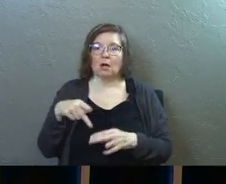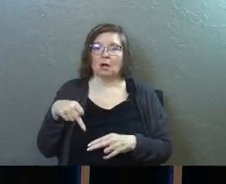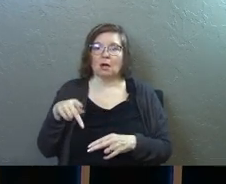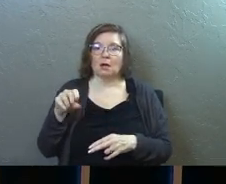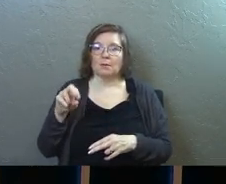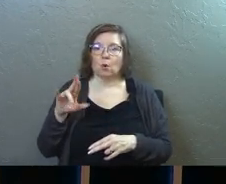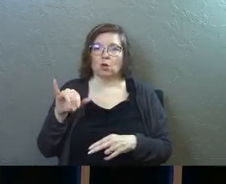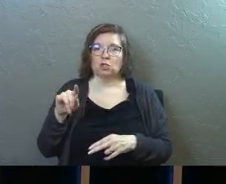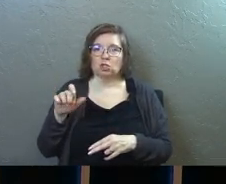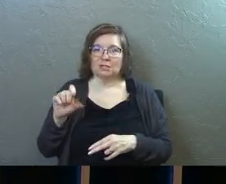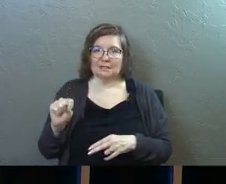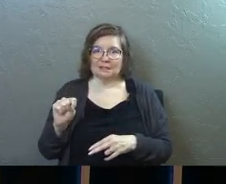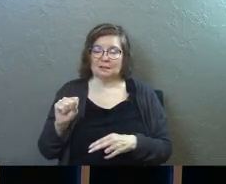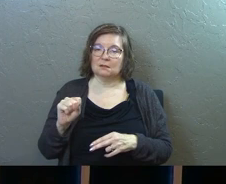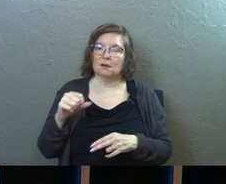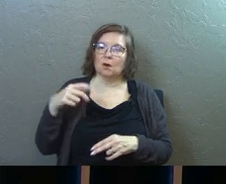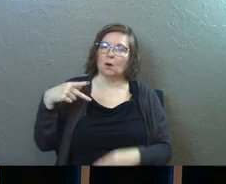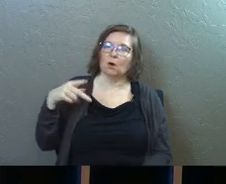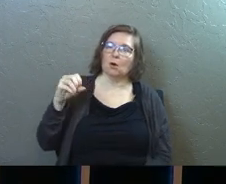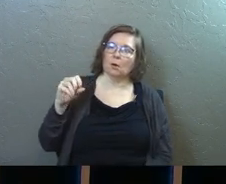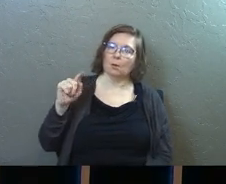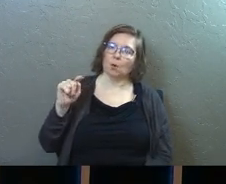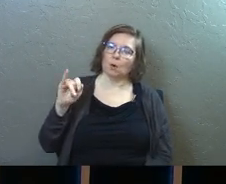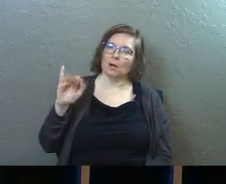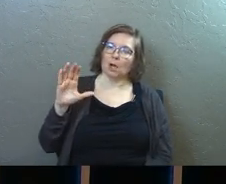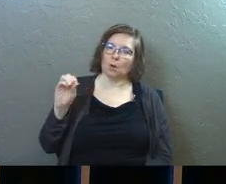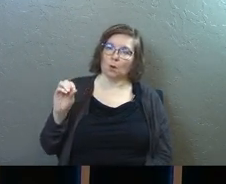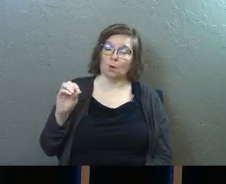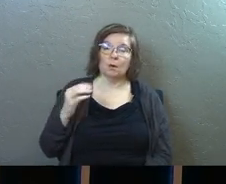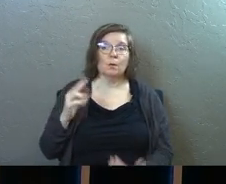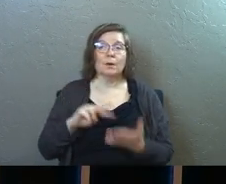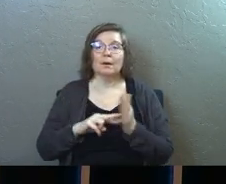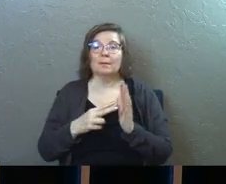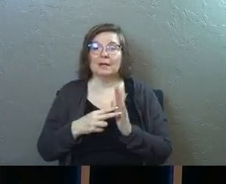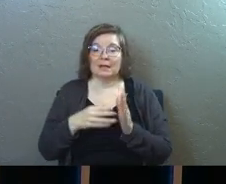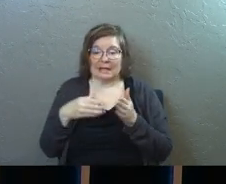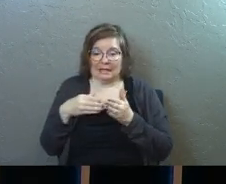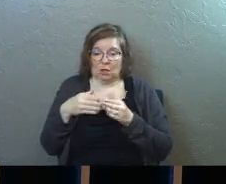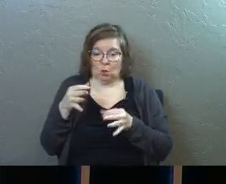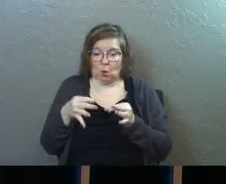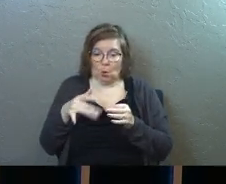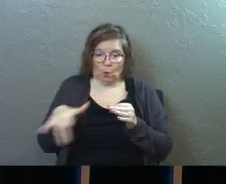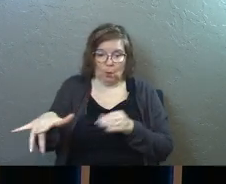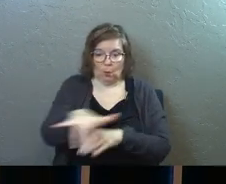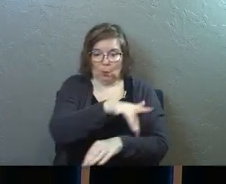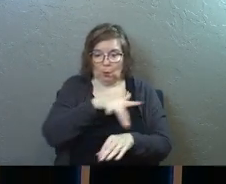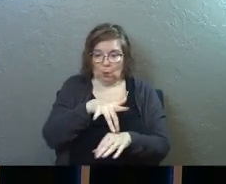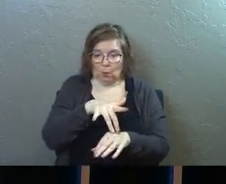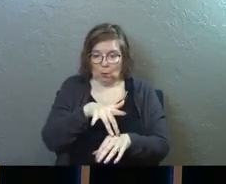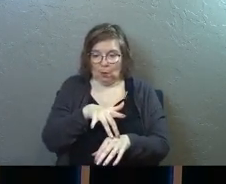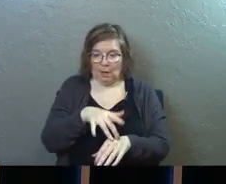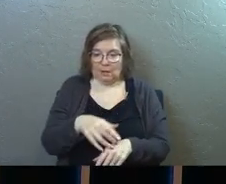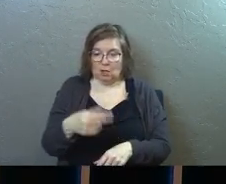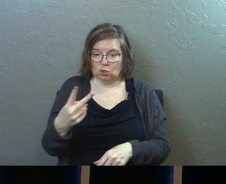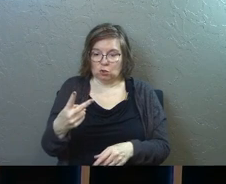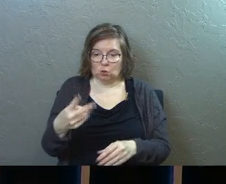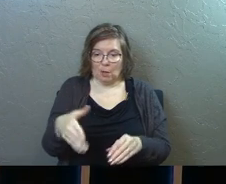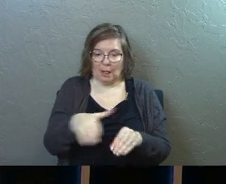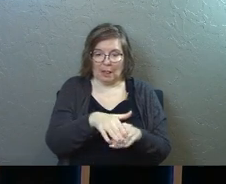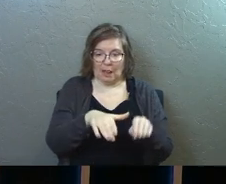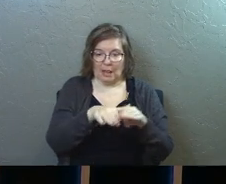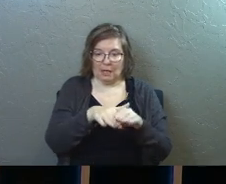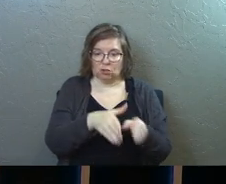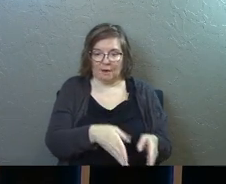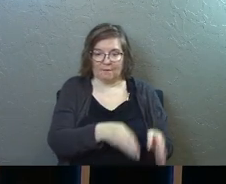porticos. Okay, and what you would have is you would have this inner court where everything's wide open and then you'd have two layers